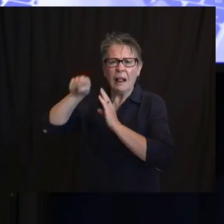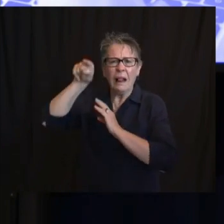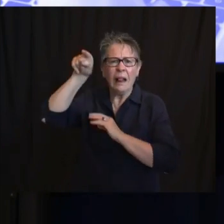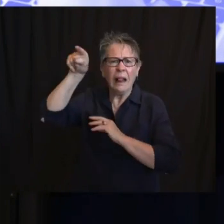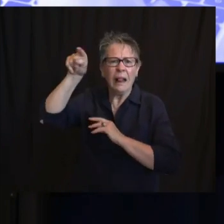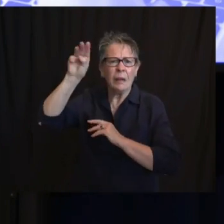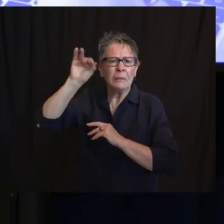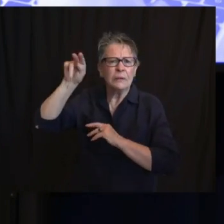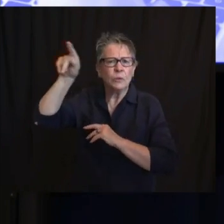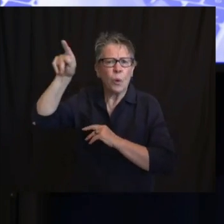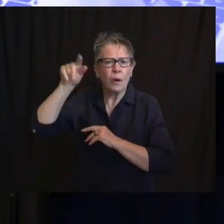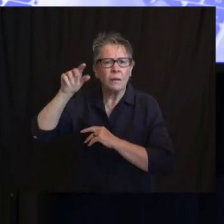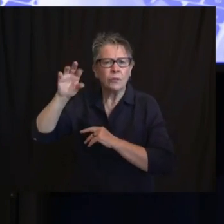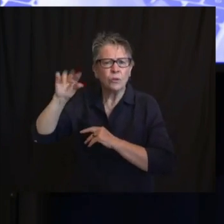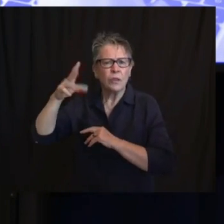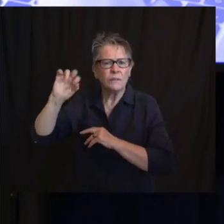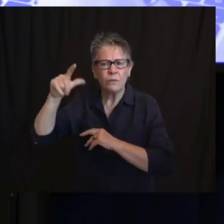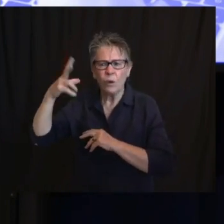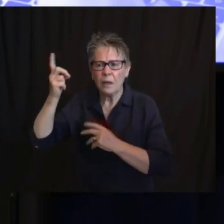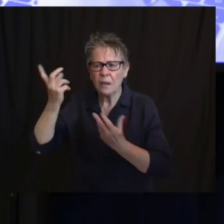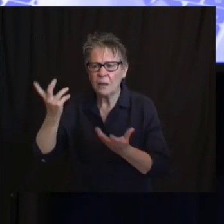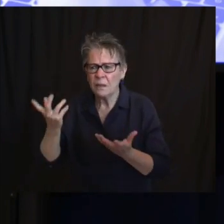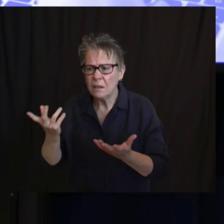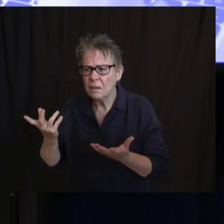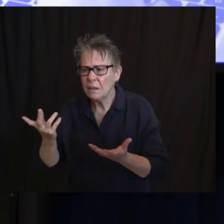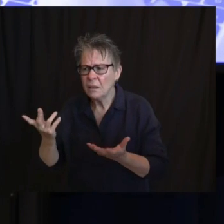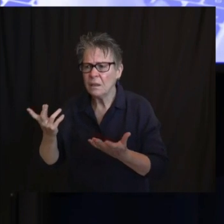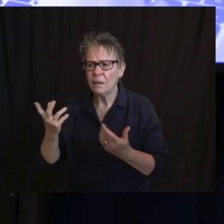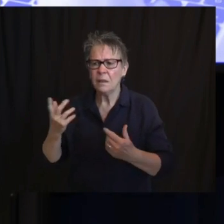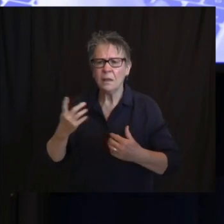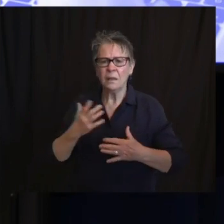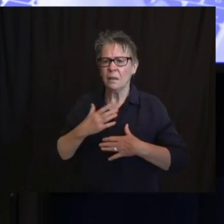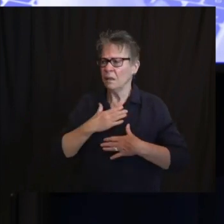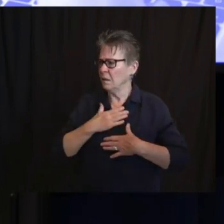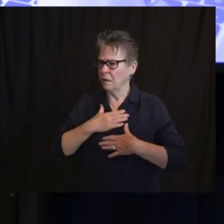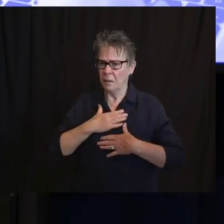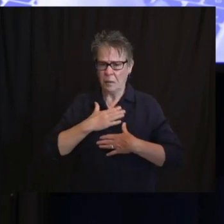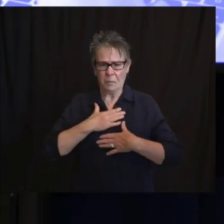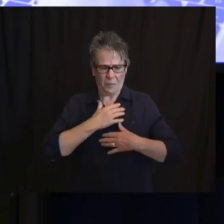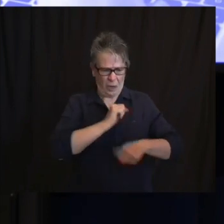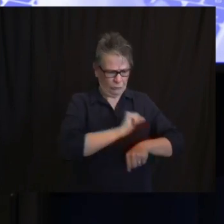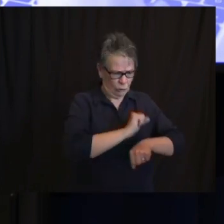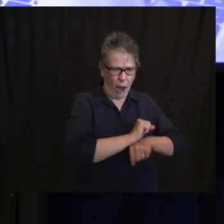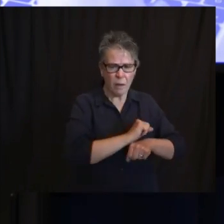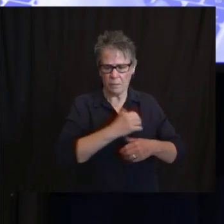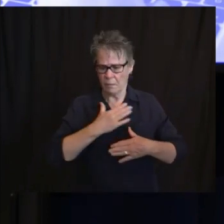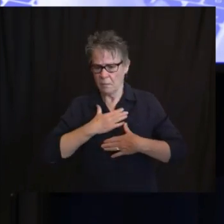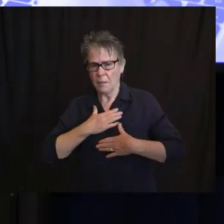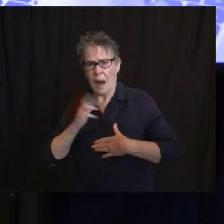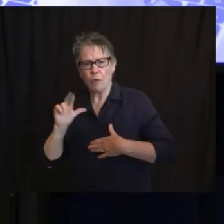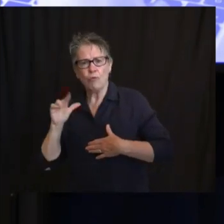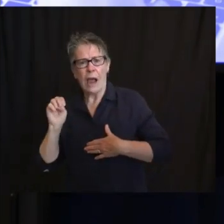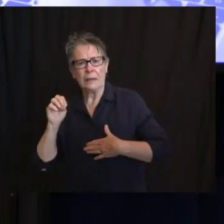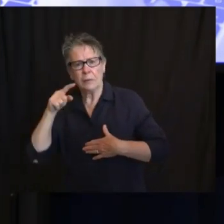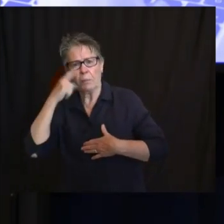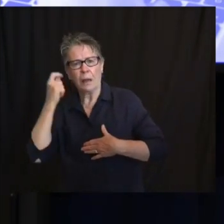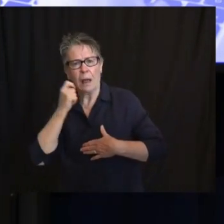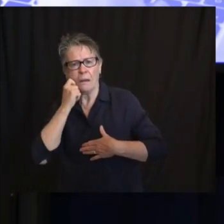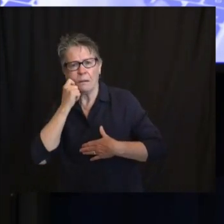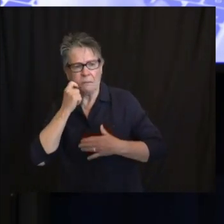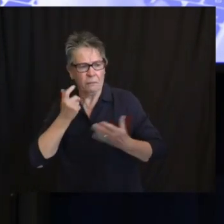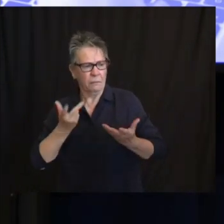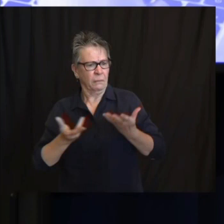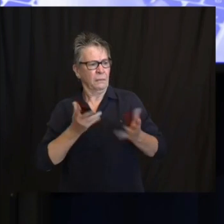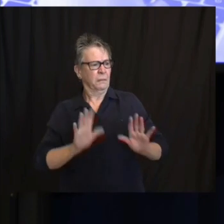and your profession, which I hope that their race and their profession both serve as a